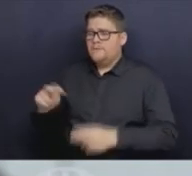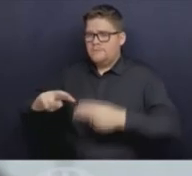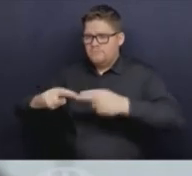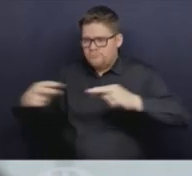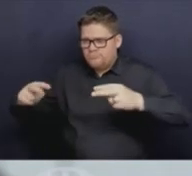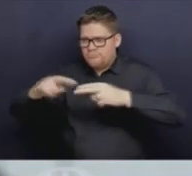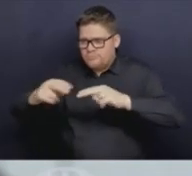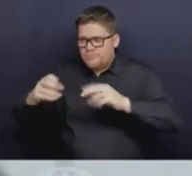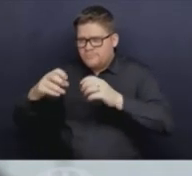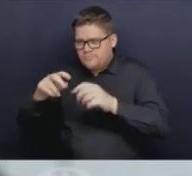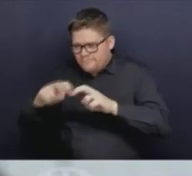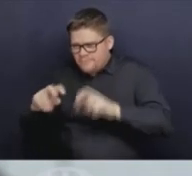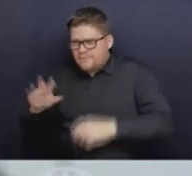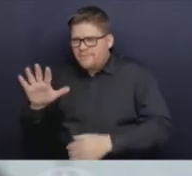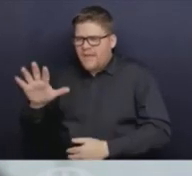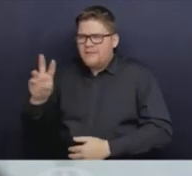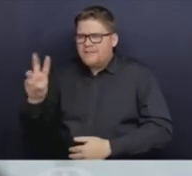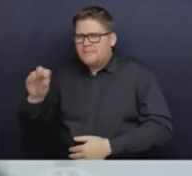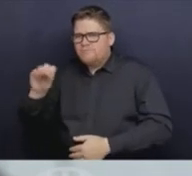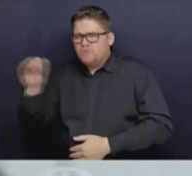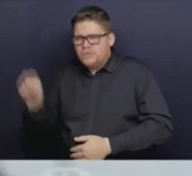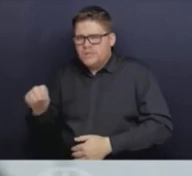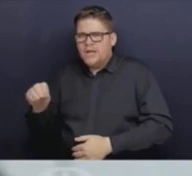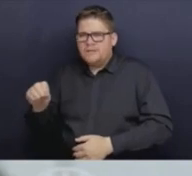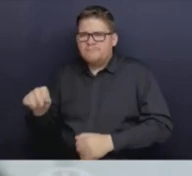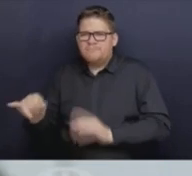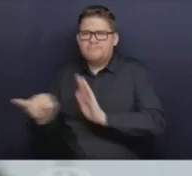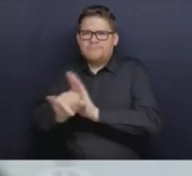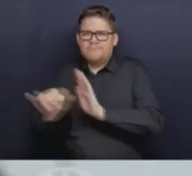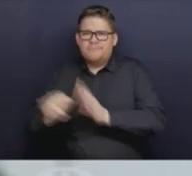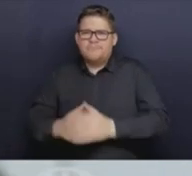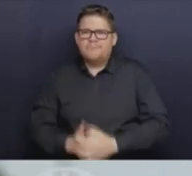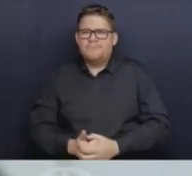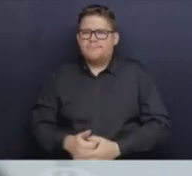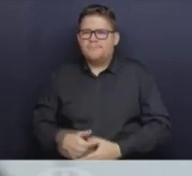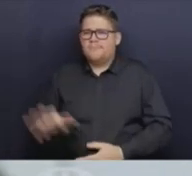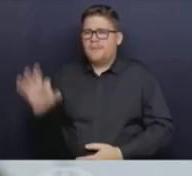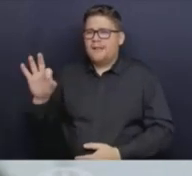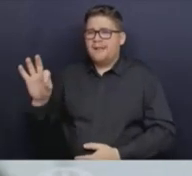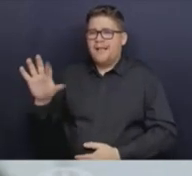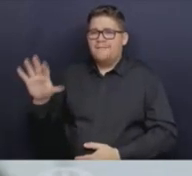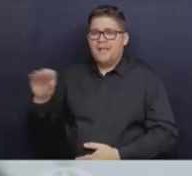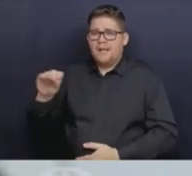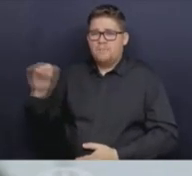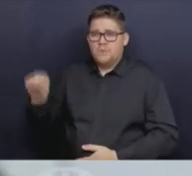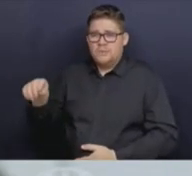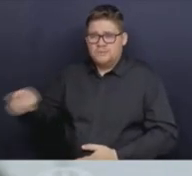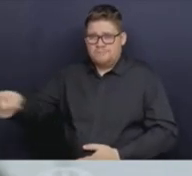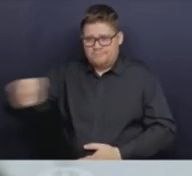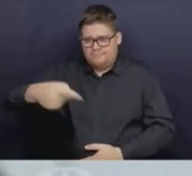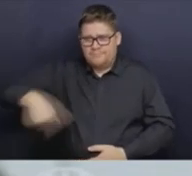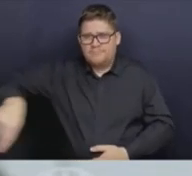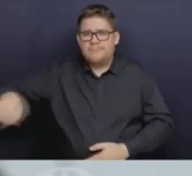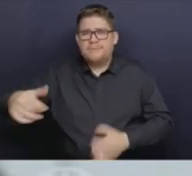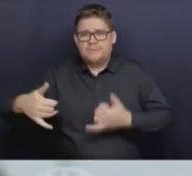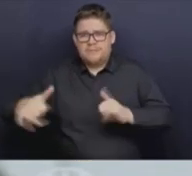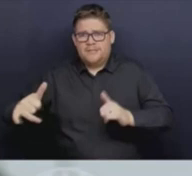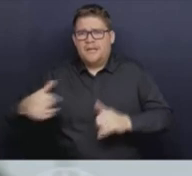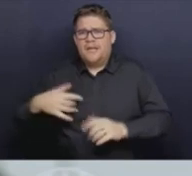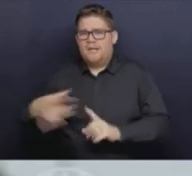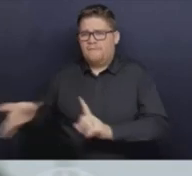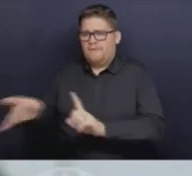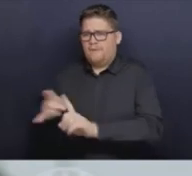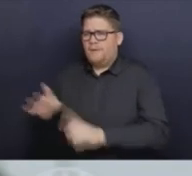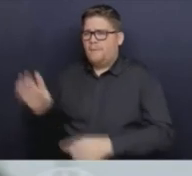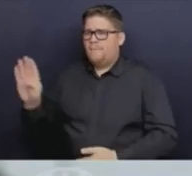The most that we're seeing here, 95% of what is causing illness in the province is still the BQ 1.1. All of